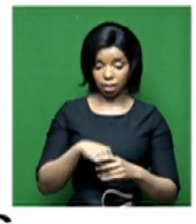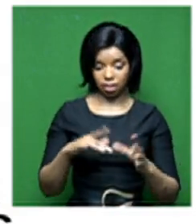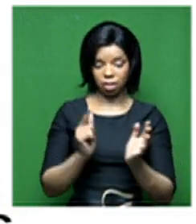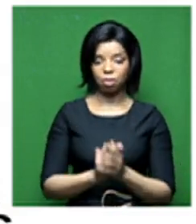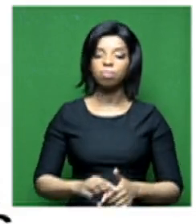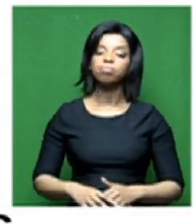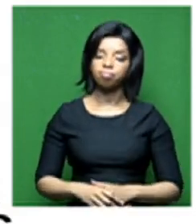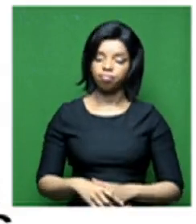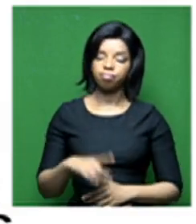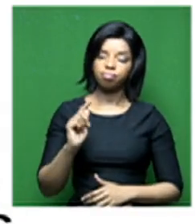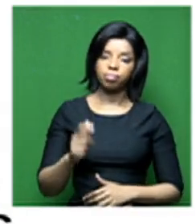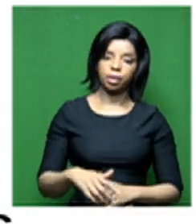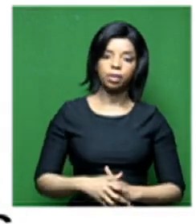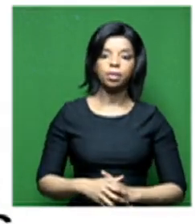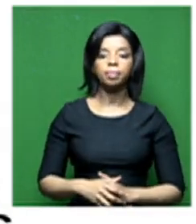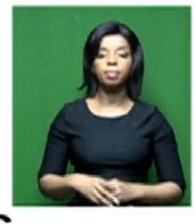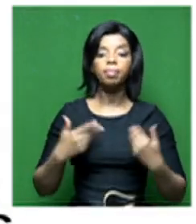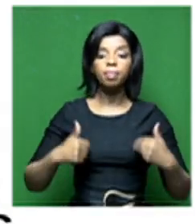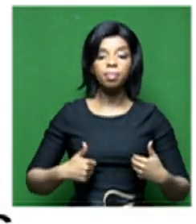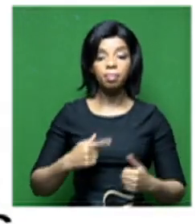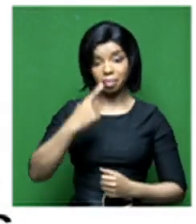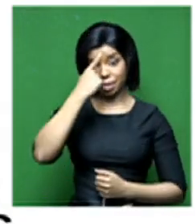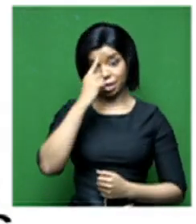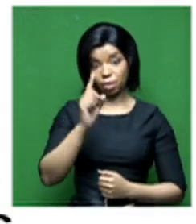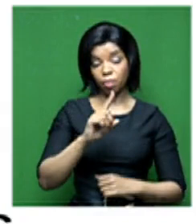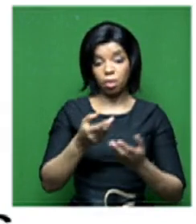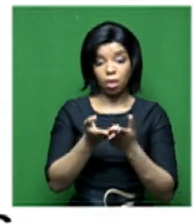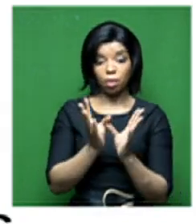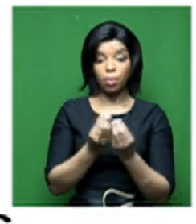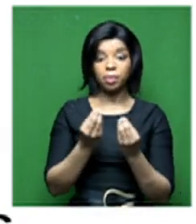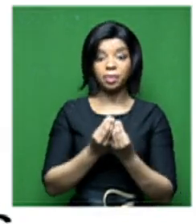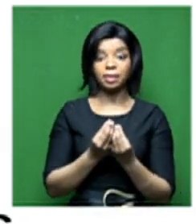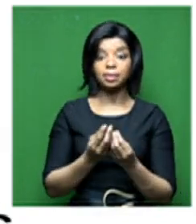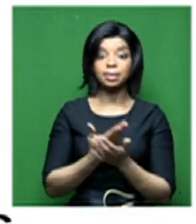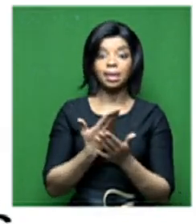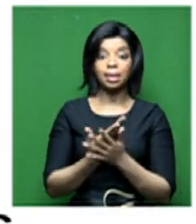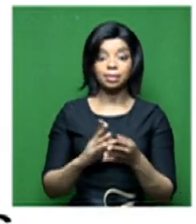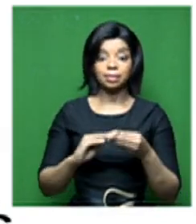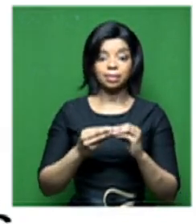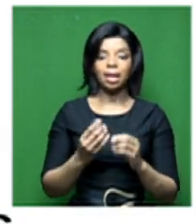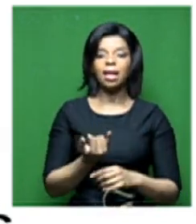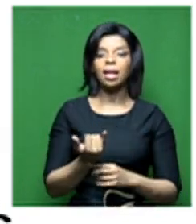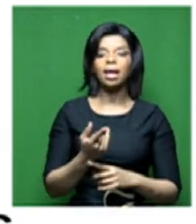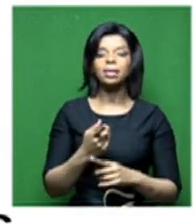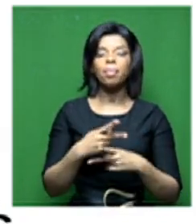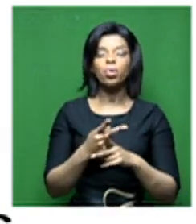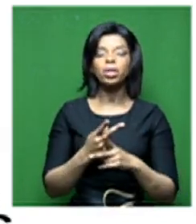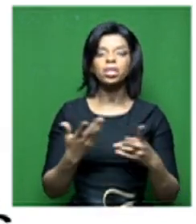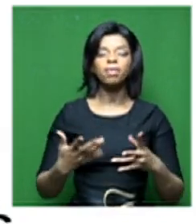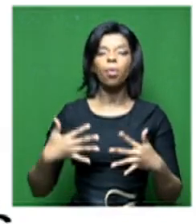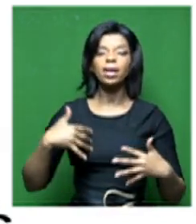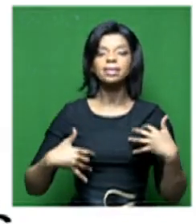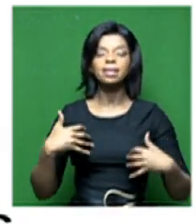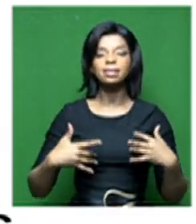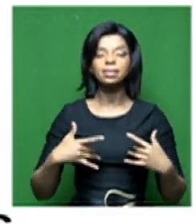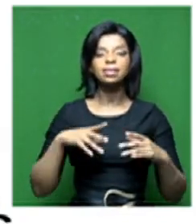once those can be tightened up, you know, the production of exciting content to draw eyeballs